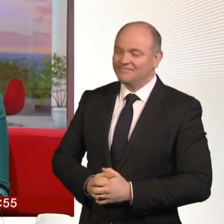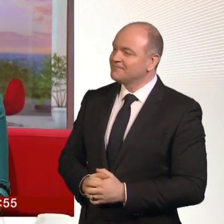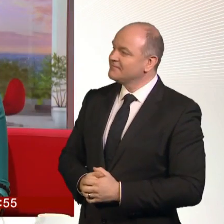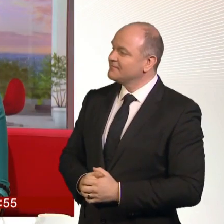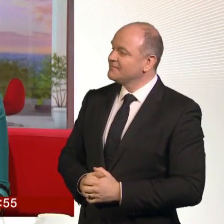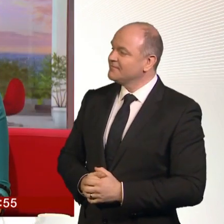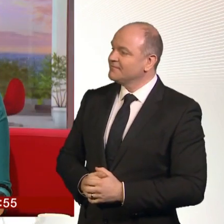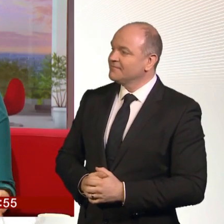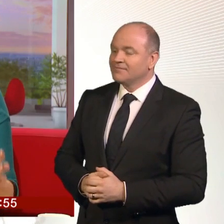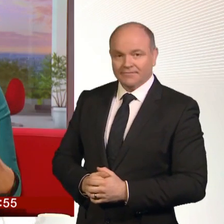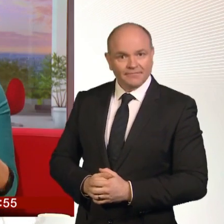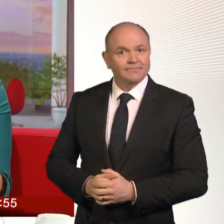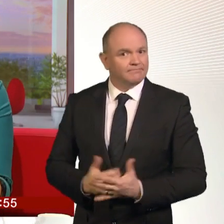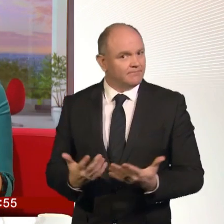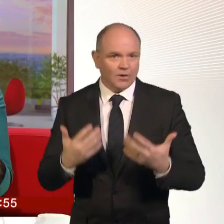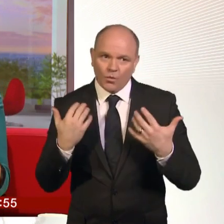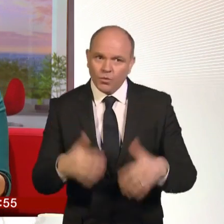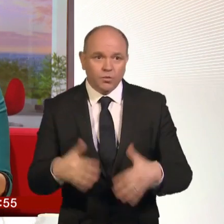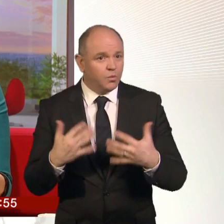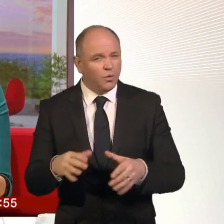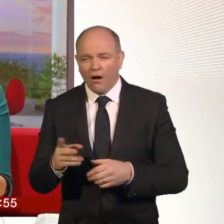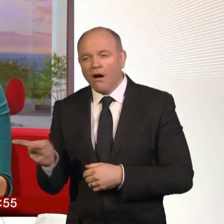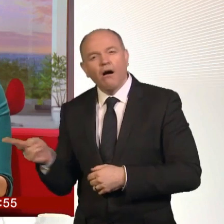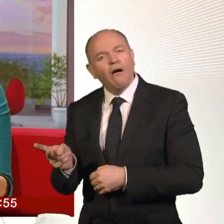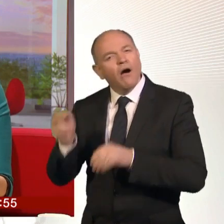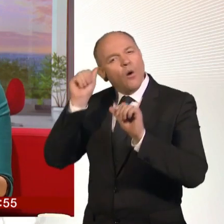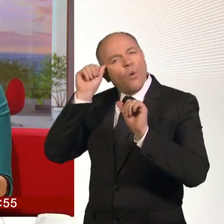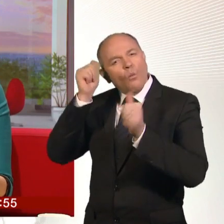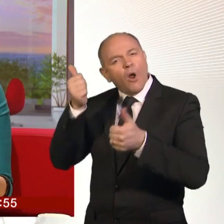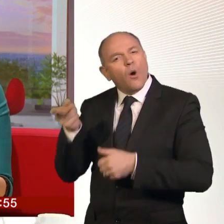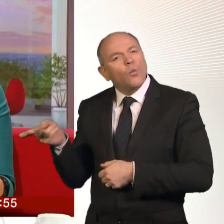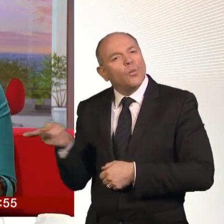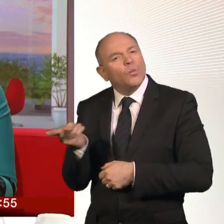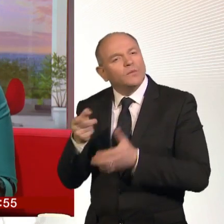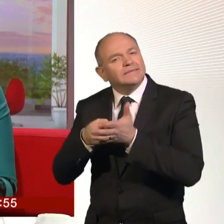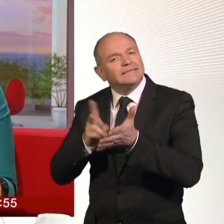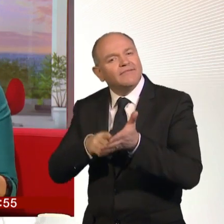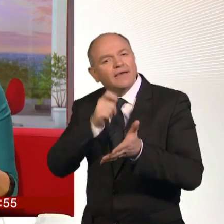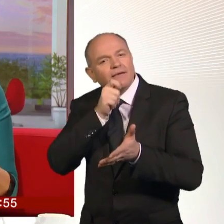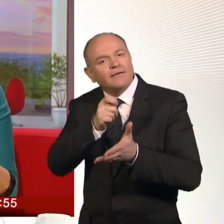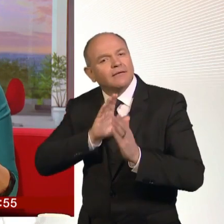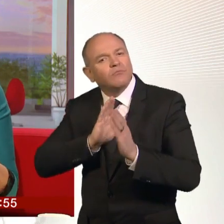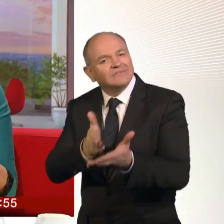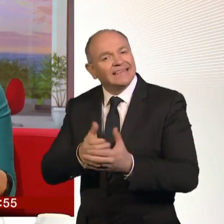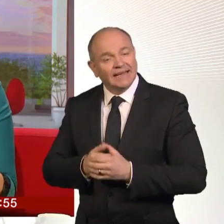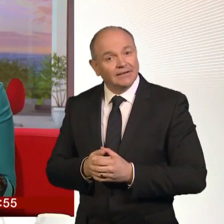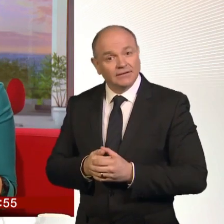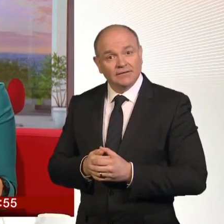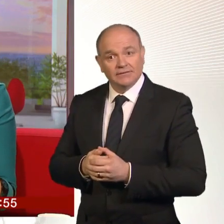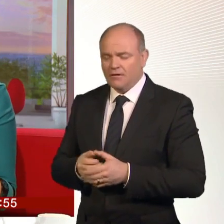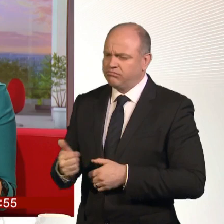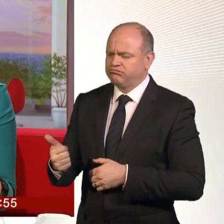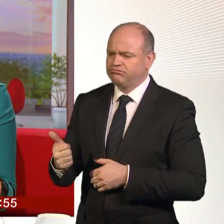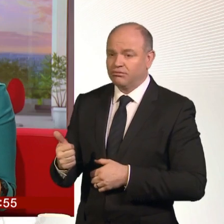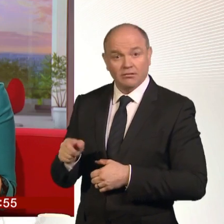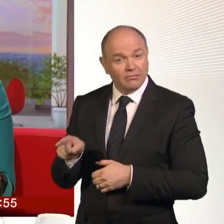And you really get a sense of having talked to them. And thank you very much to Carrie and David for talking to us about all their children. This is a 24